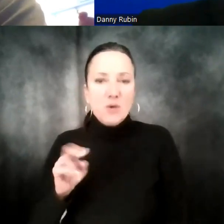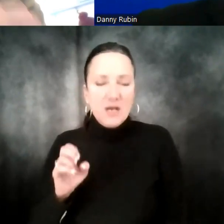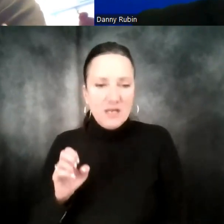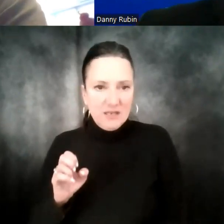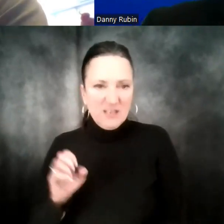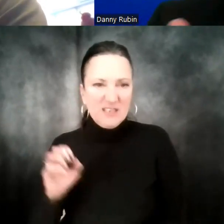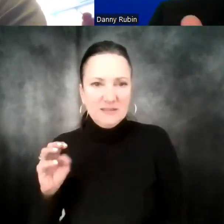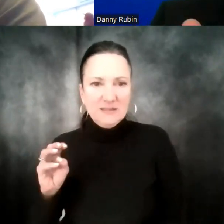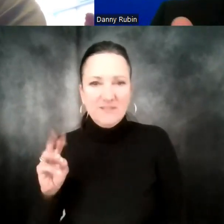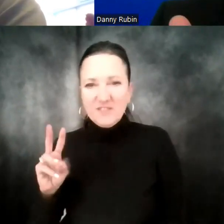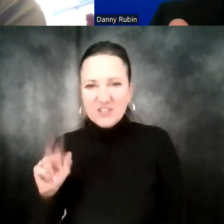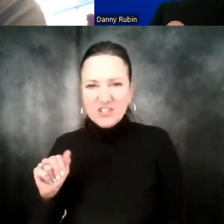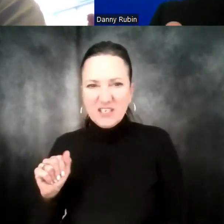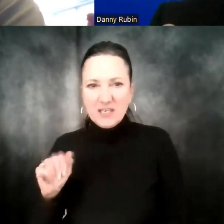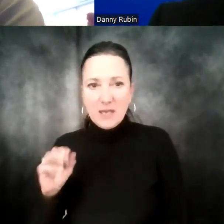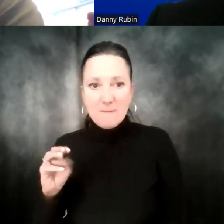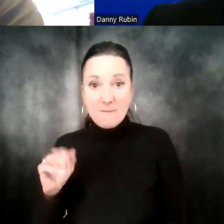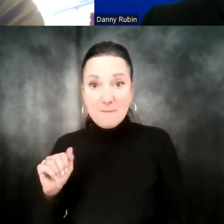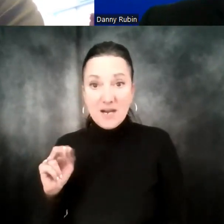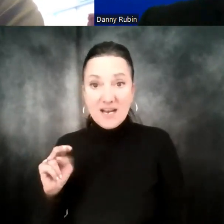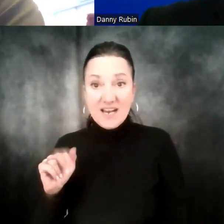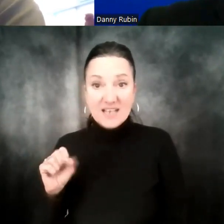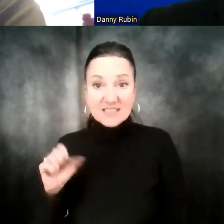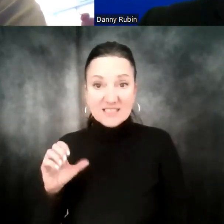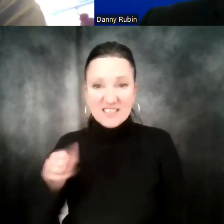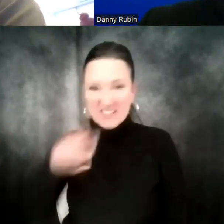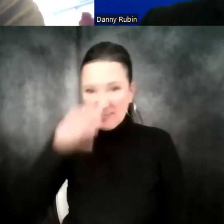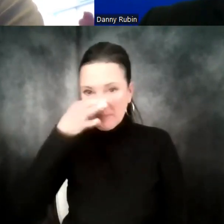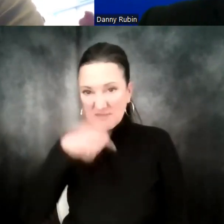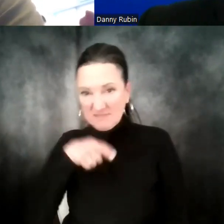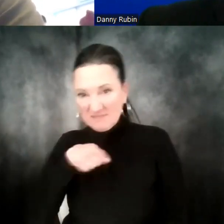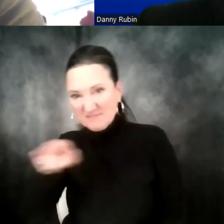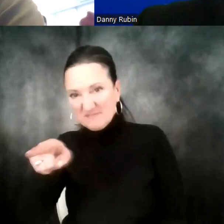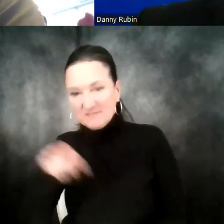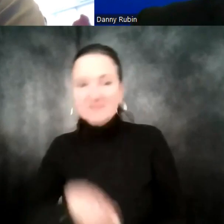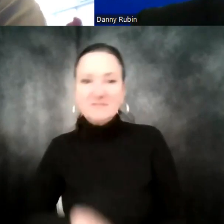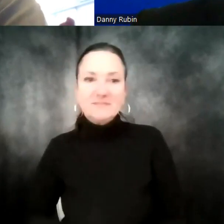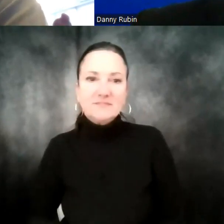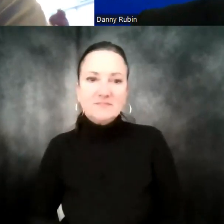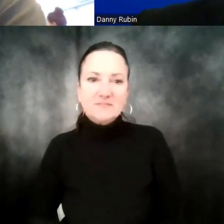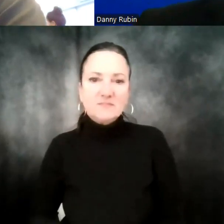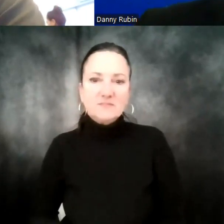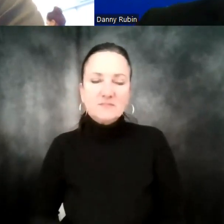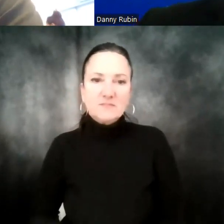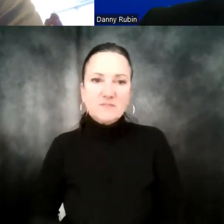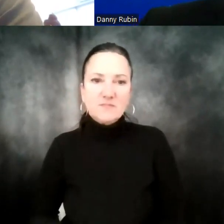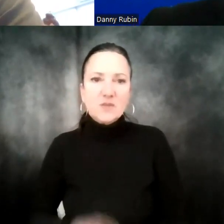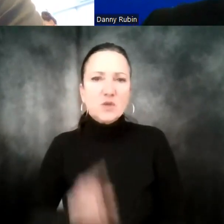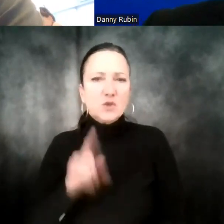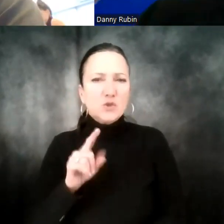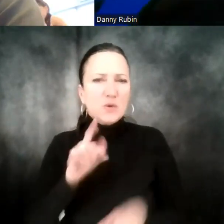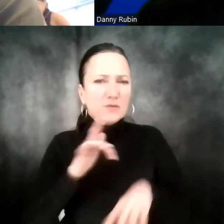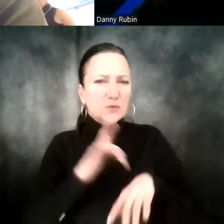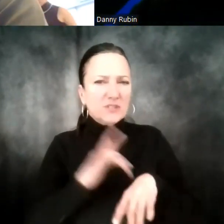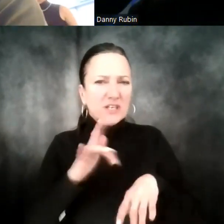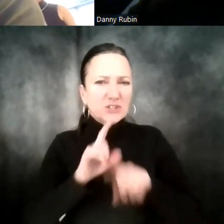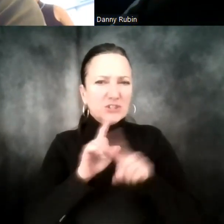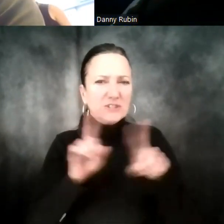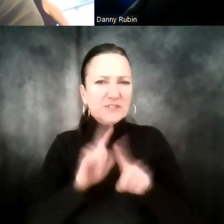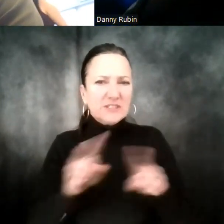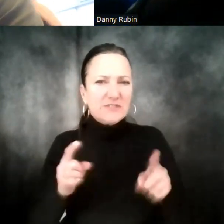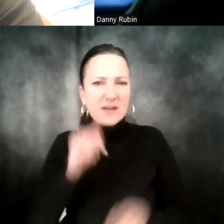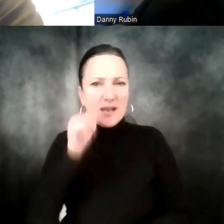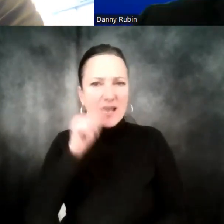School in Manassas, which is not far from you, Michael, in Northern Virginia. Do you have to travel to different Amazon campuses for your job?